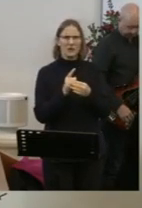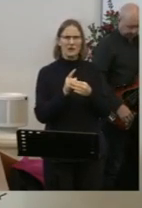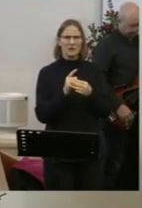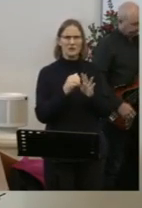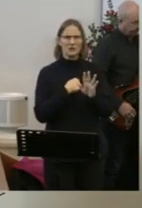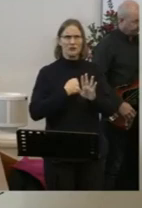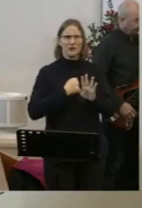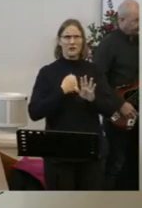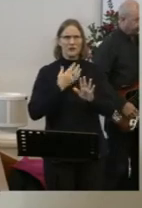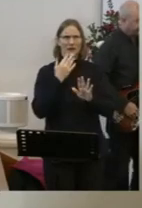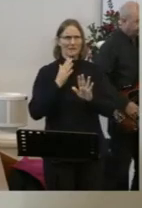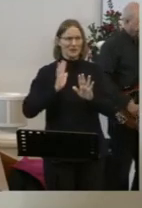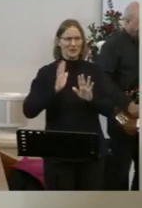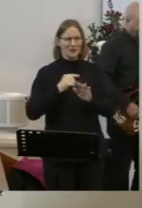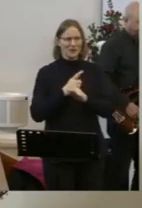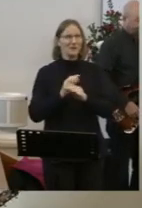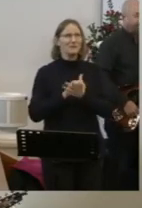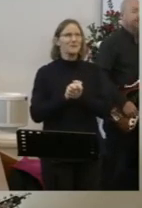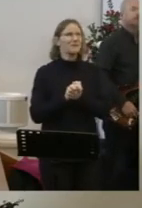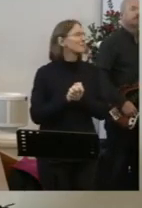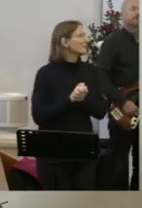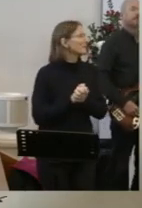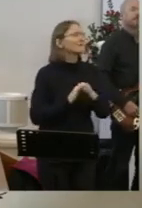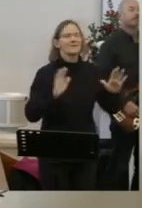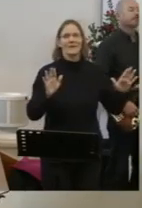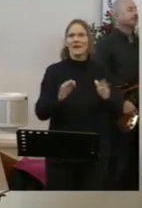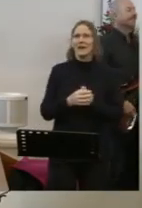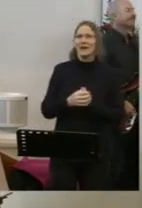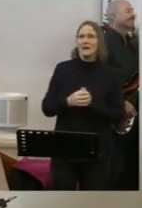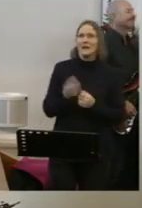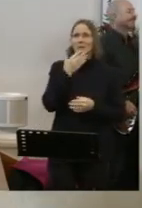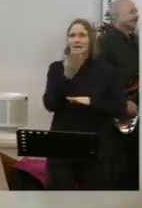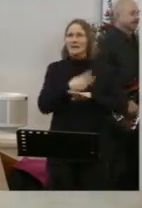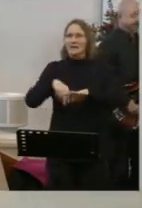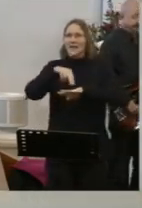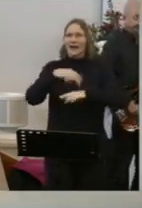one more time With what a beautiful name Stand and sing if you're able